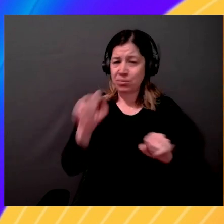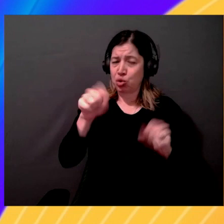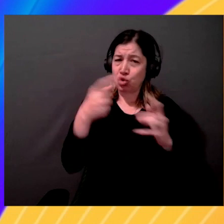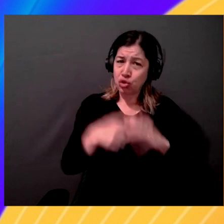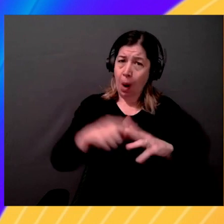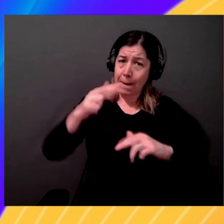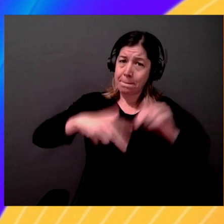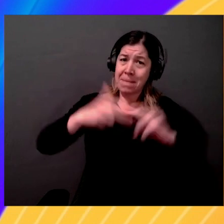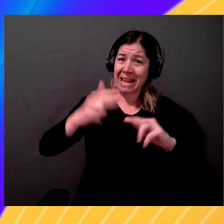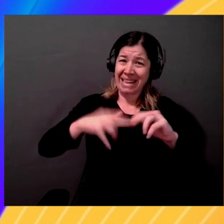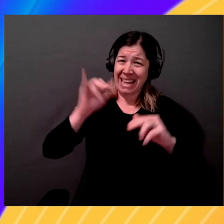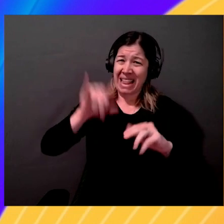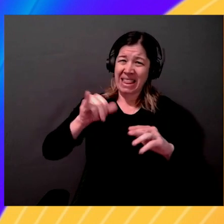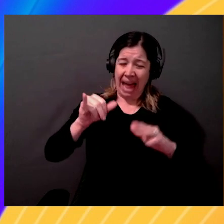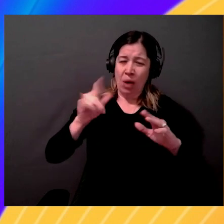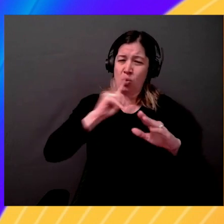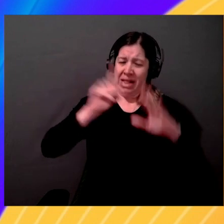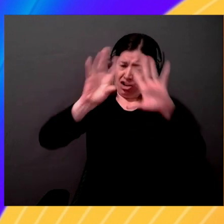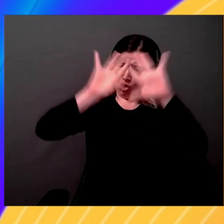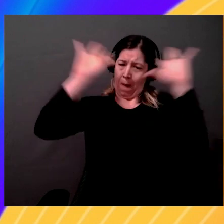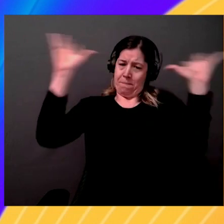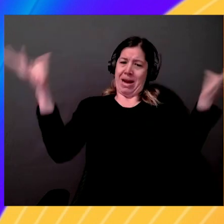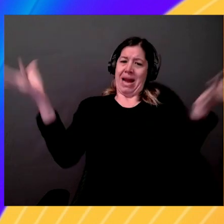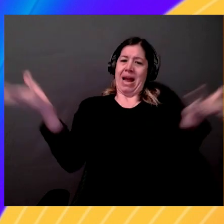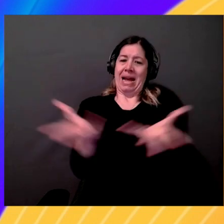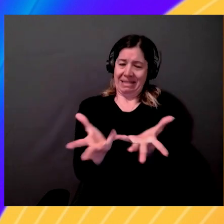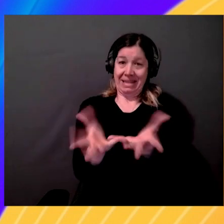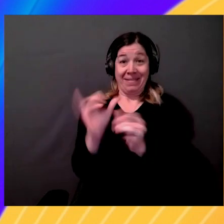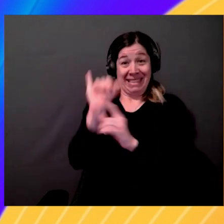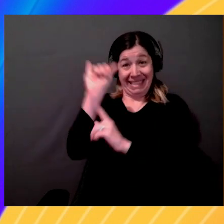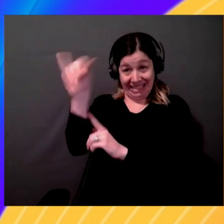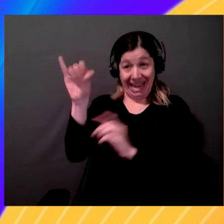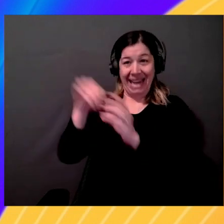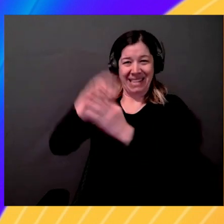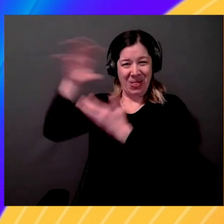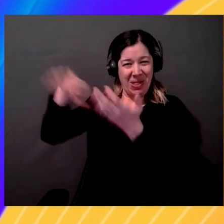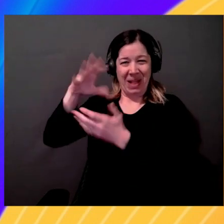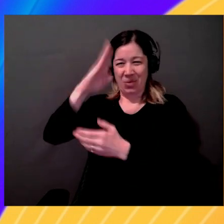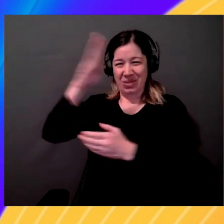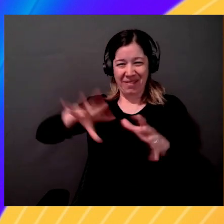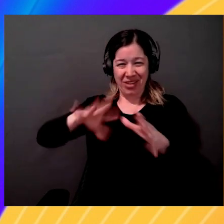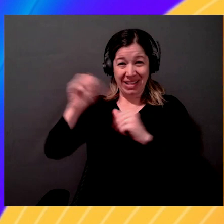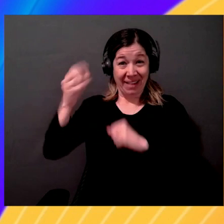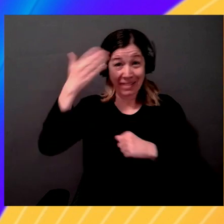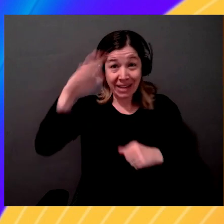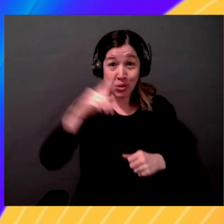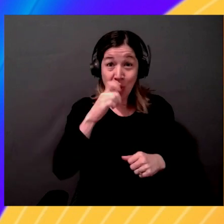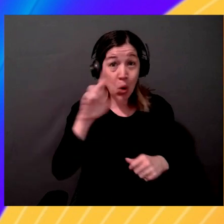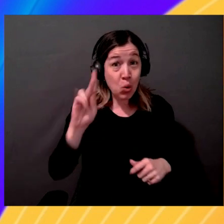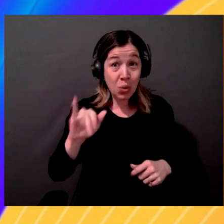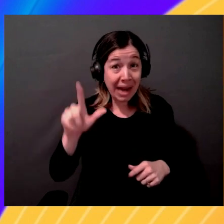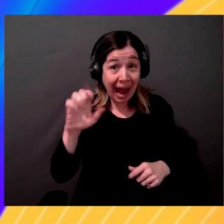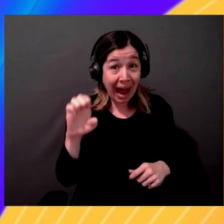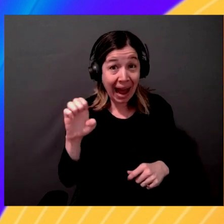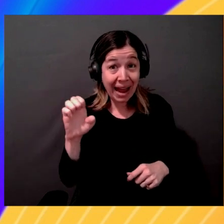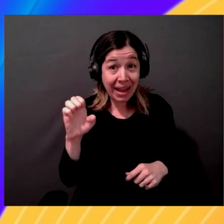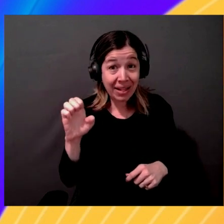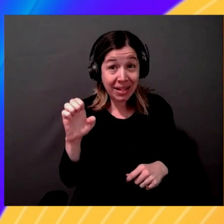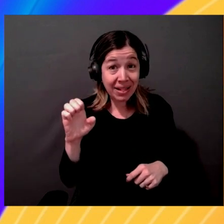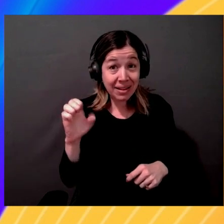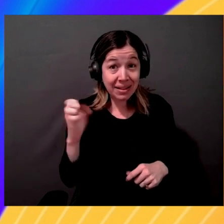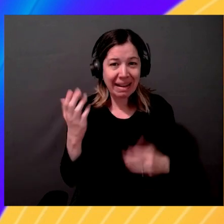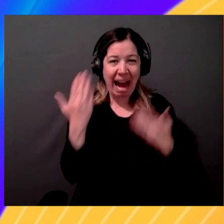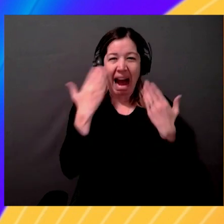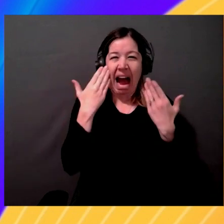sits in the cloud, runs in the cloud, never leaves, never has to leave the cloud. Does it know who Kyle is? I don't know if it can answer that quite